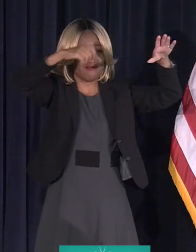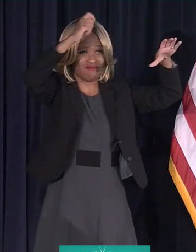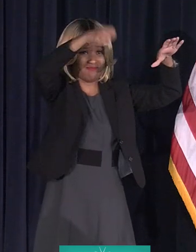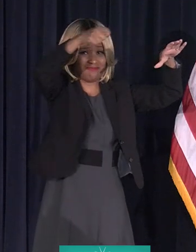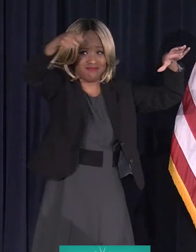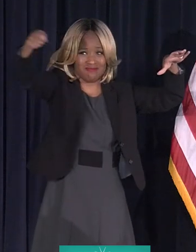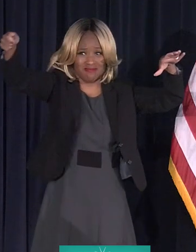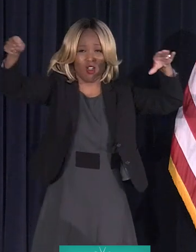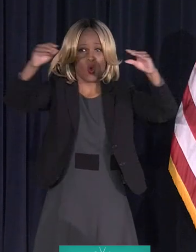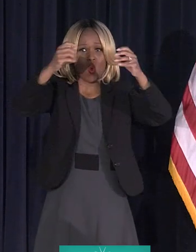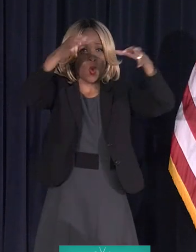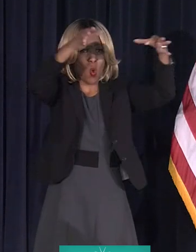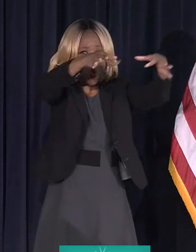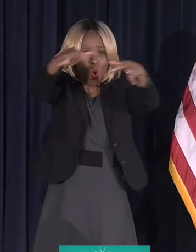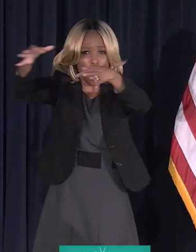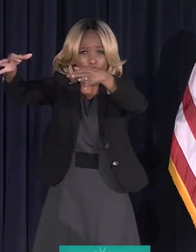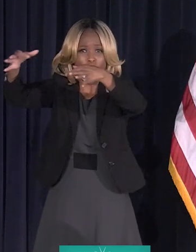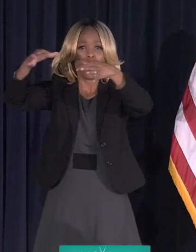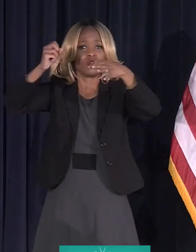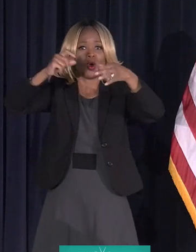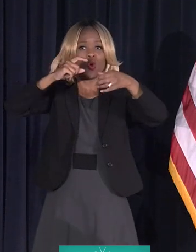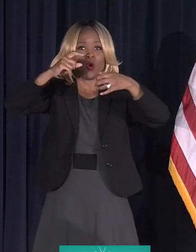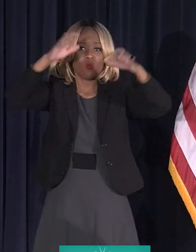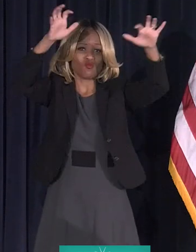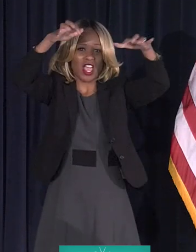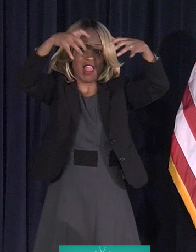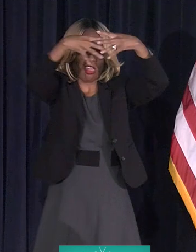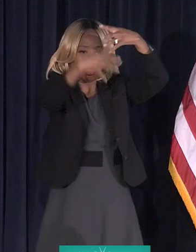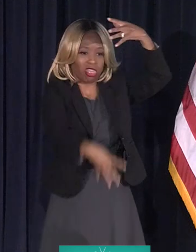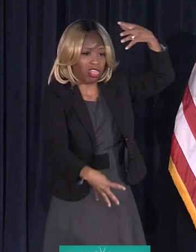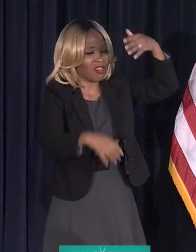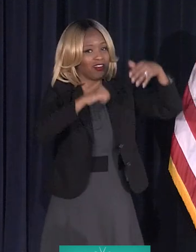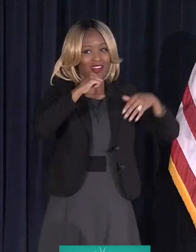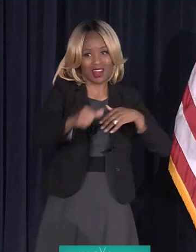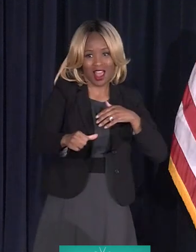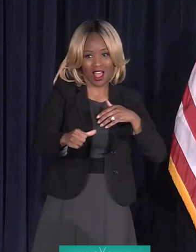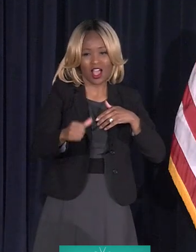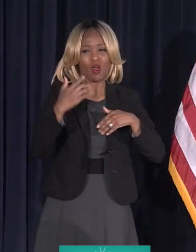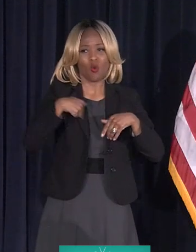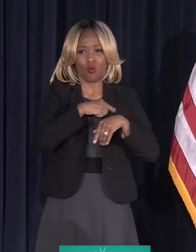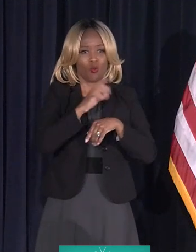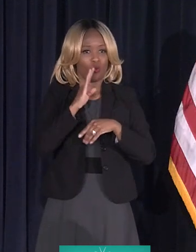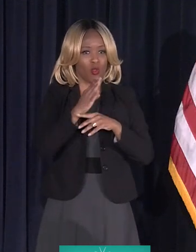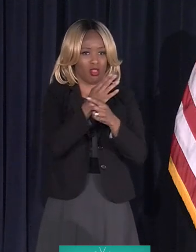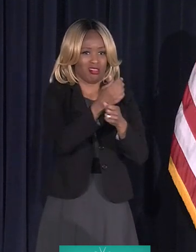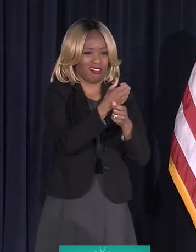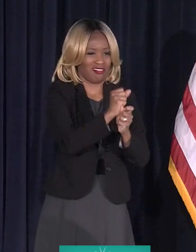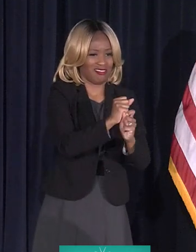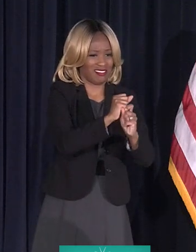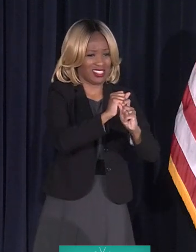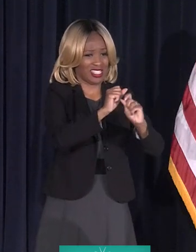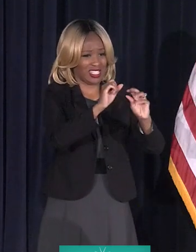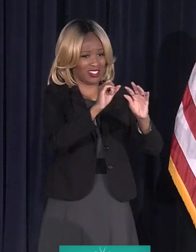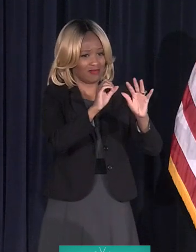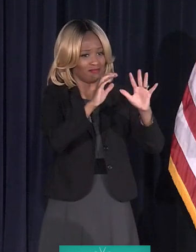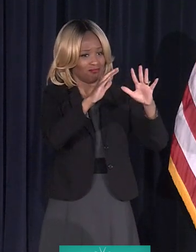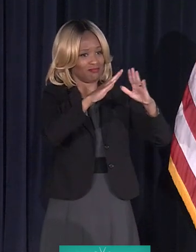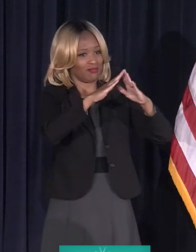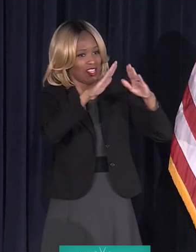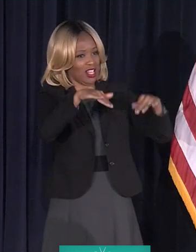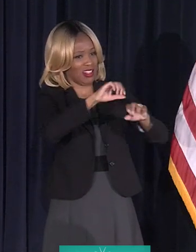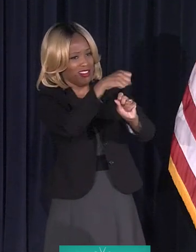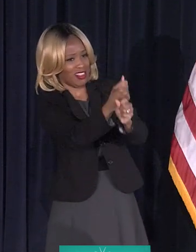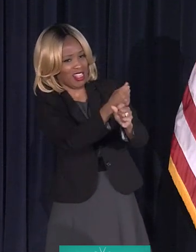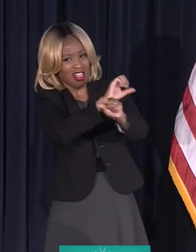in the roof so the rain's not pouring in and fill in the basements. We're going to go through and secure these houses in a way that